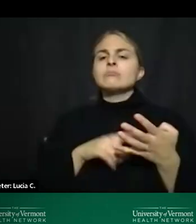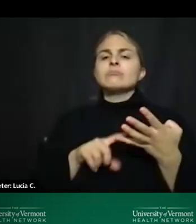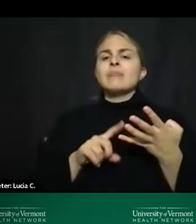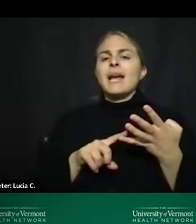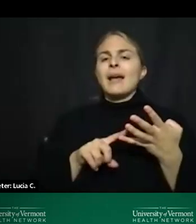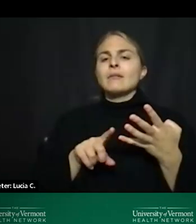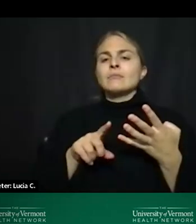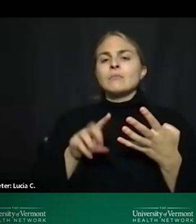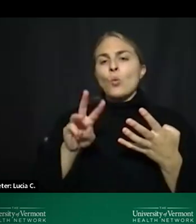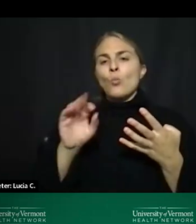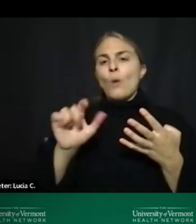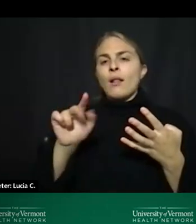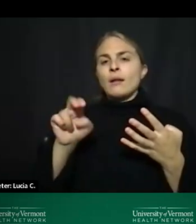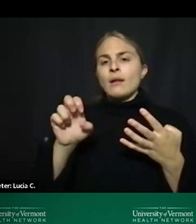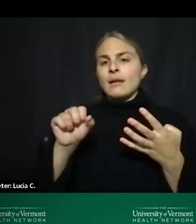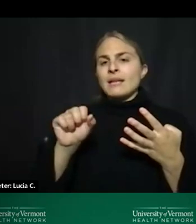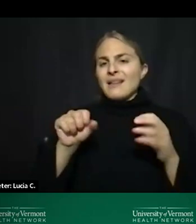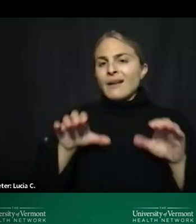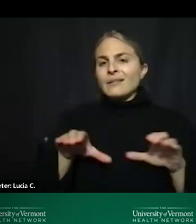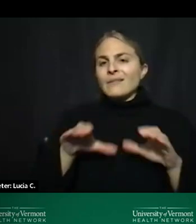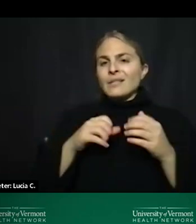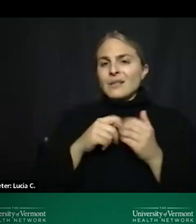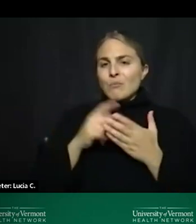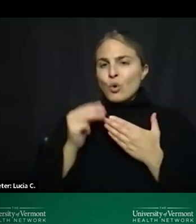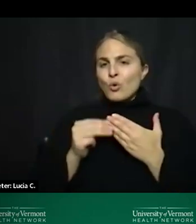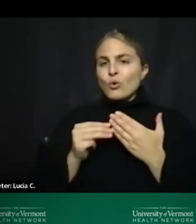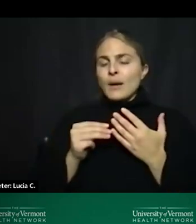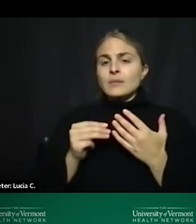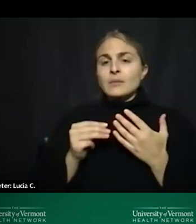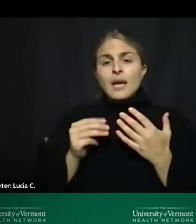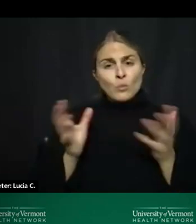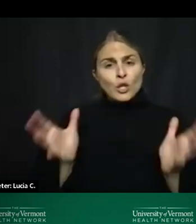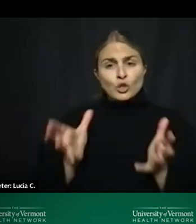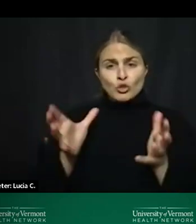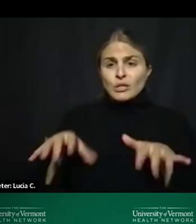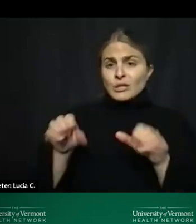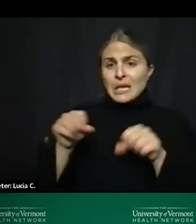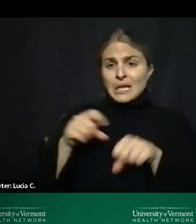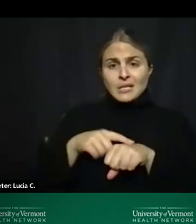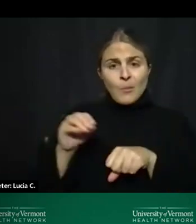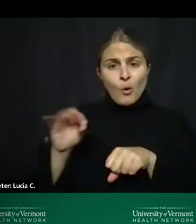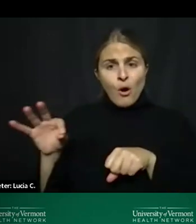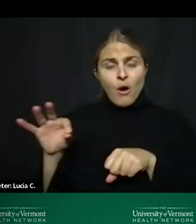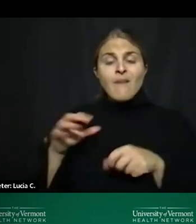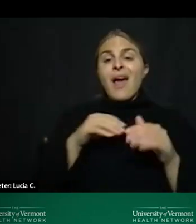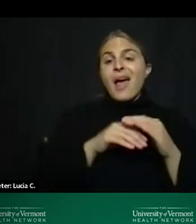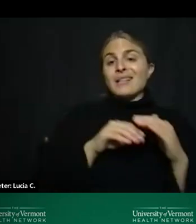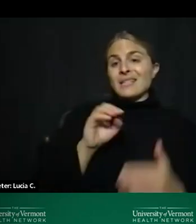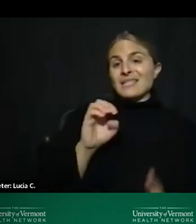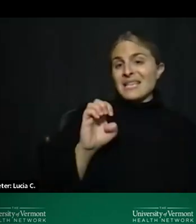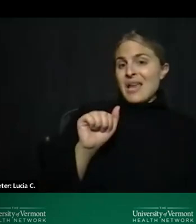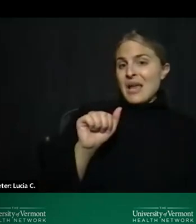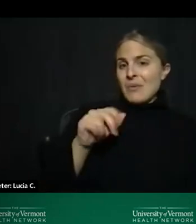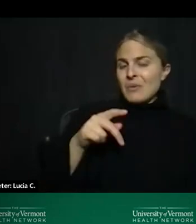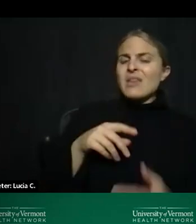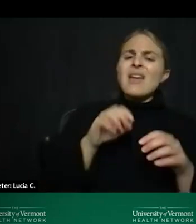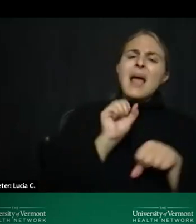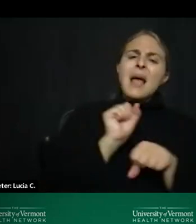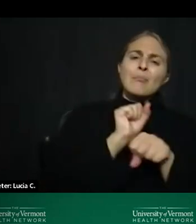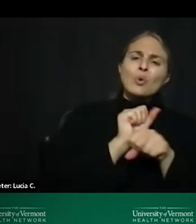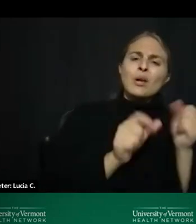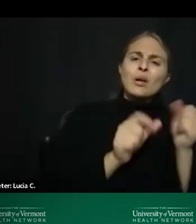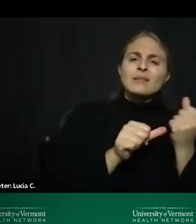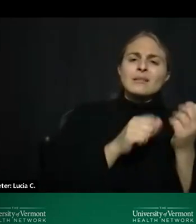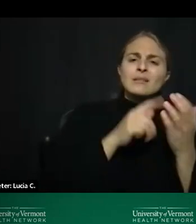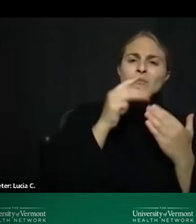and then encouraging other infrastructure like taking time off accessing eap or employee assistance program when